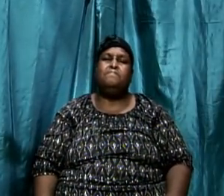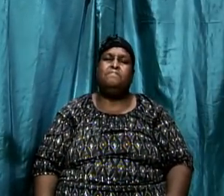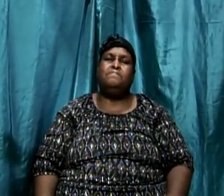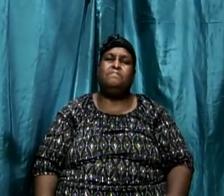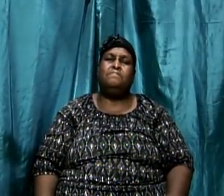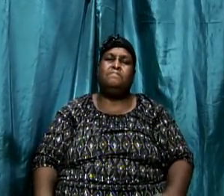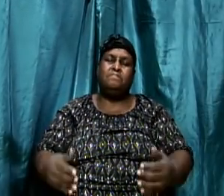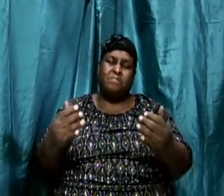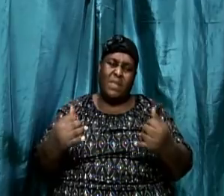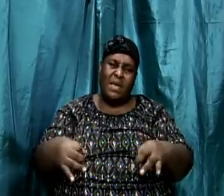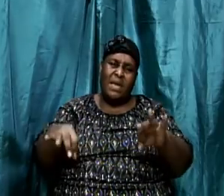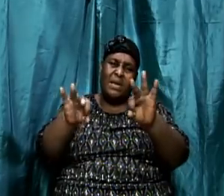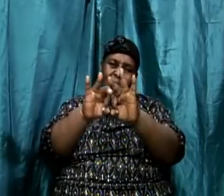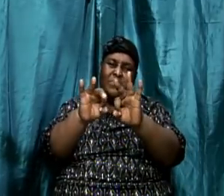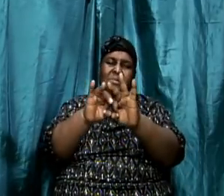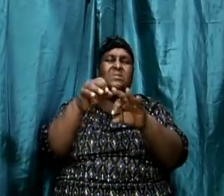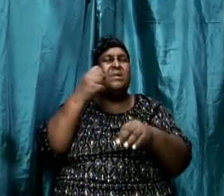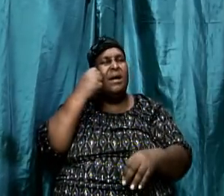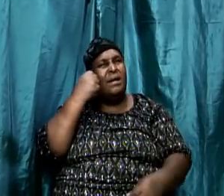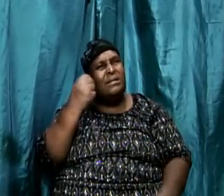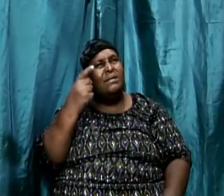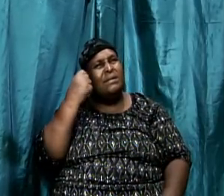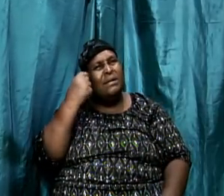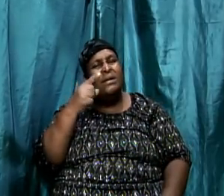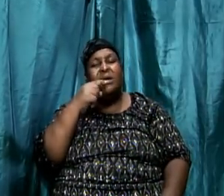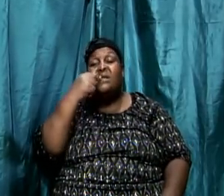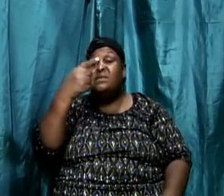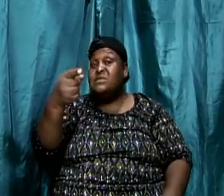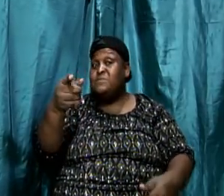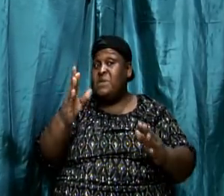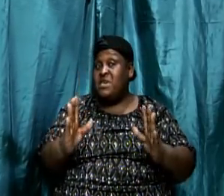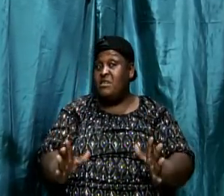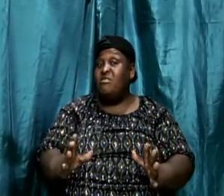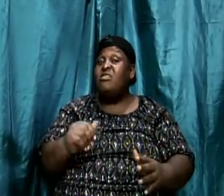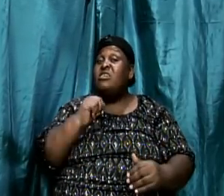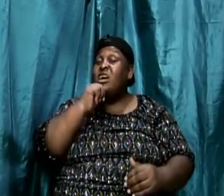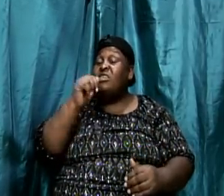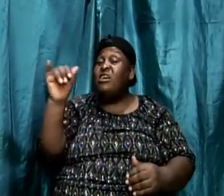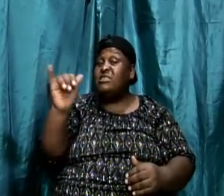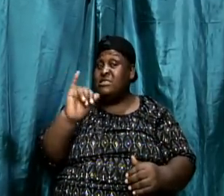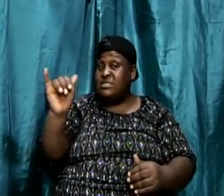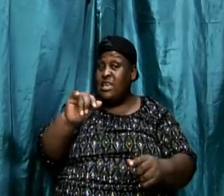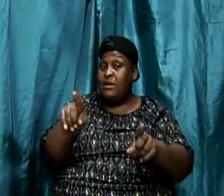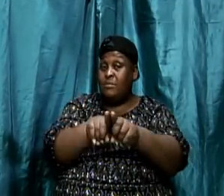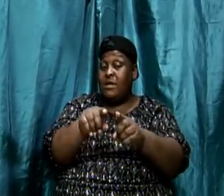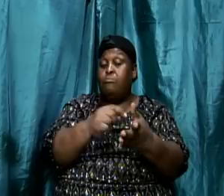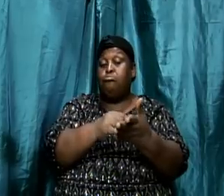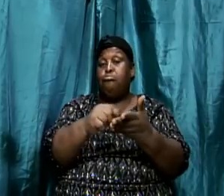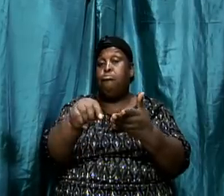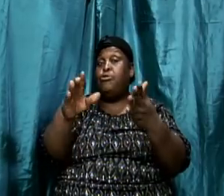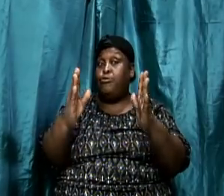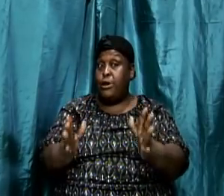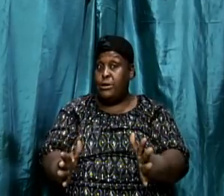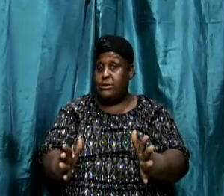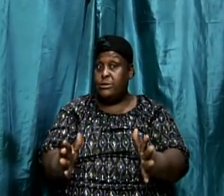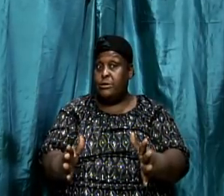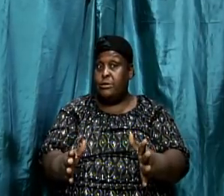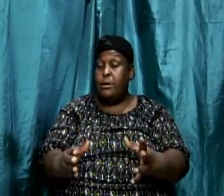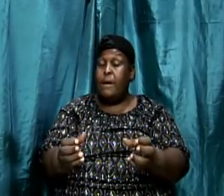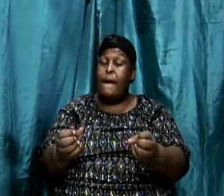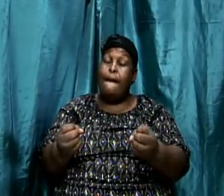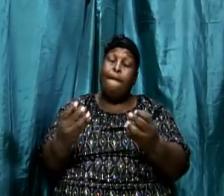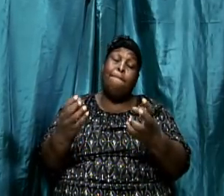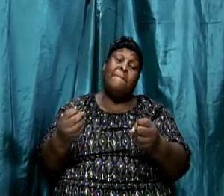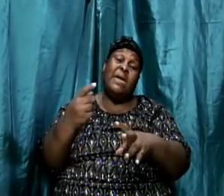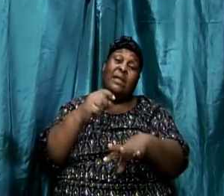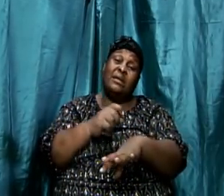Now it's important to understand that the speaker may not be the same as the writer. There are many times where